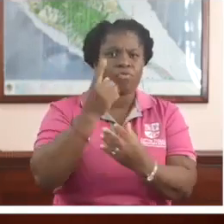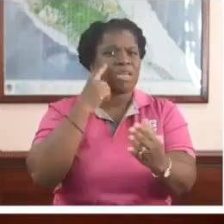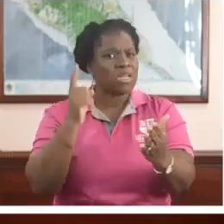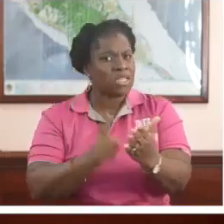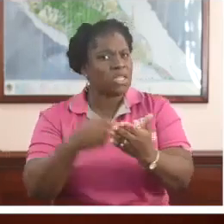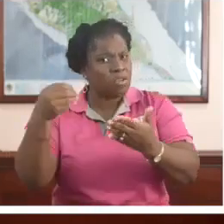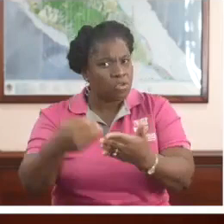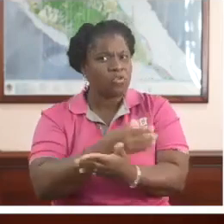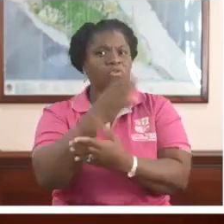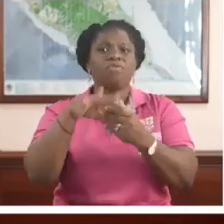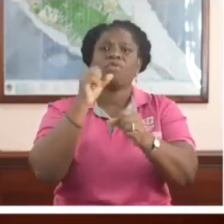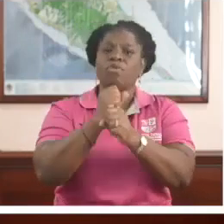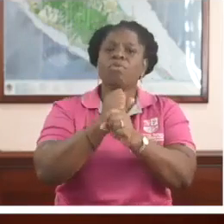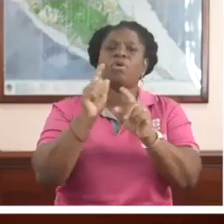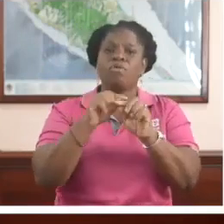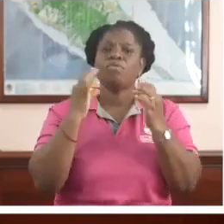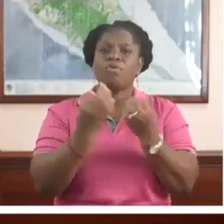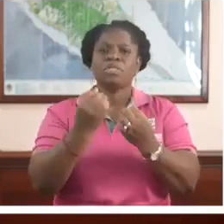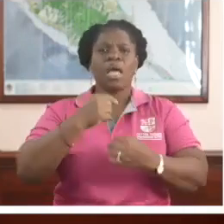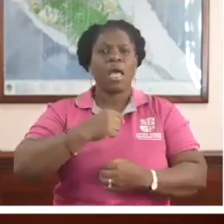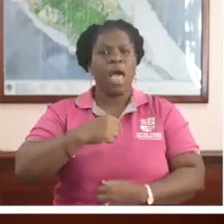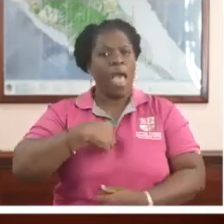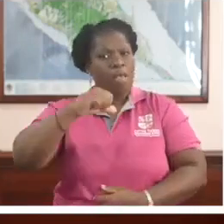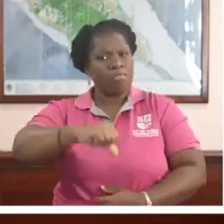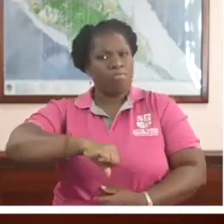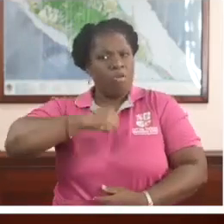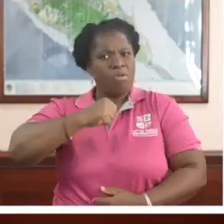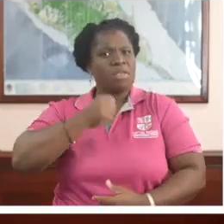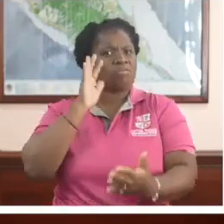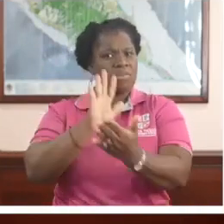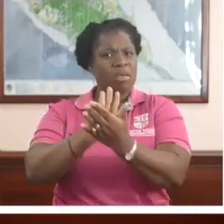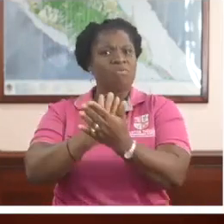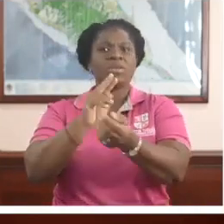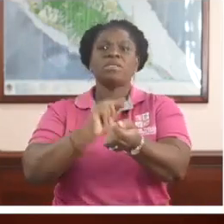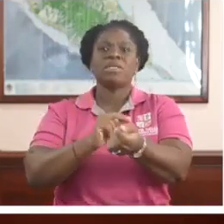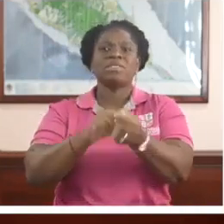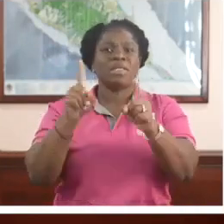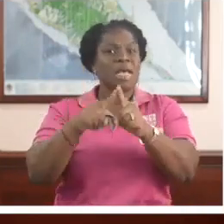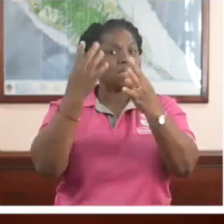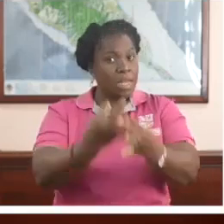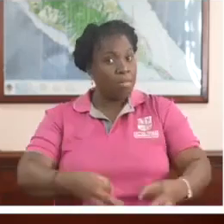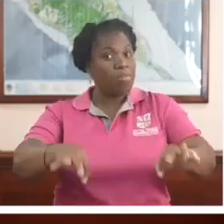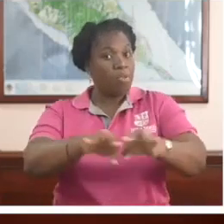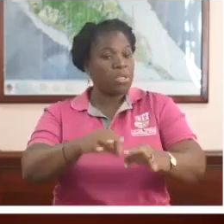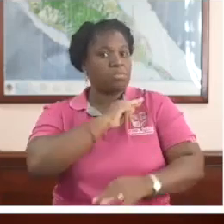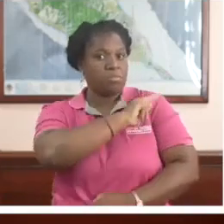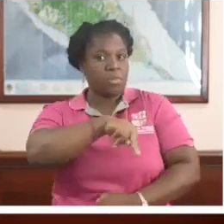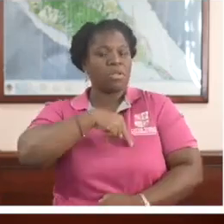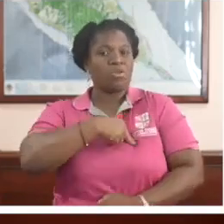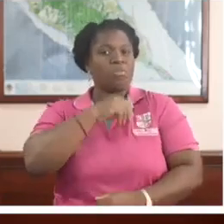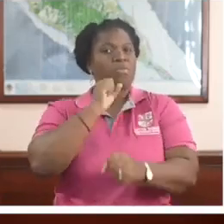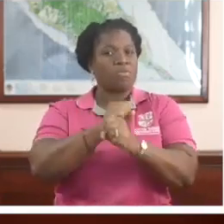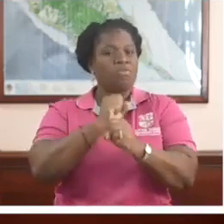the workforce. I proudly acclaim nursing as a viable and noble profession of service. This year,